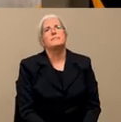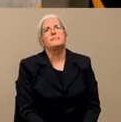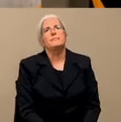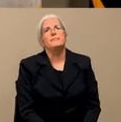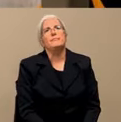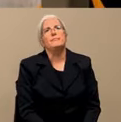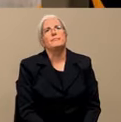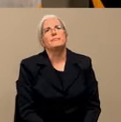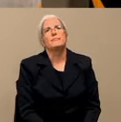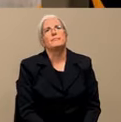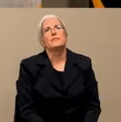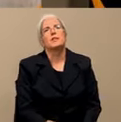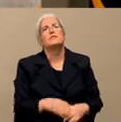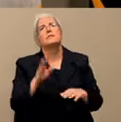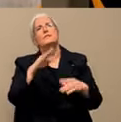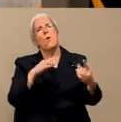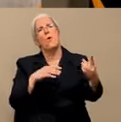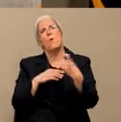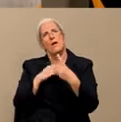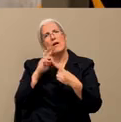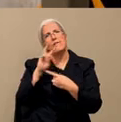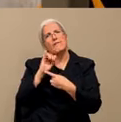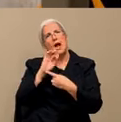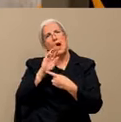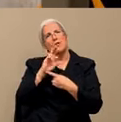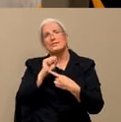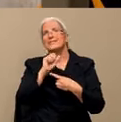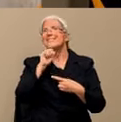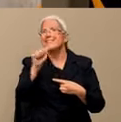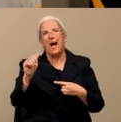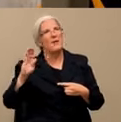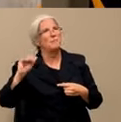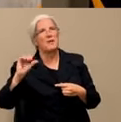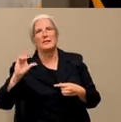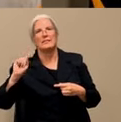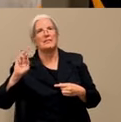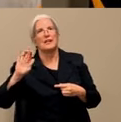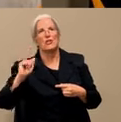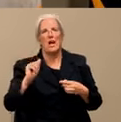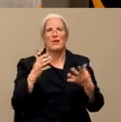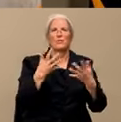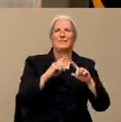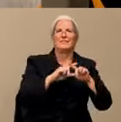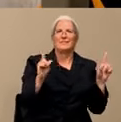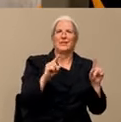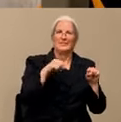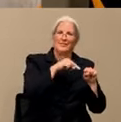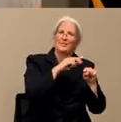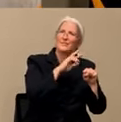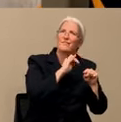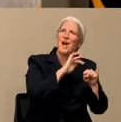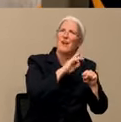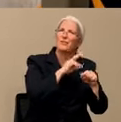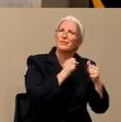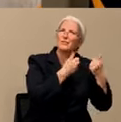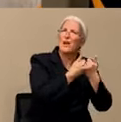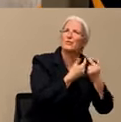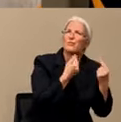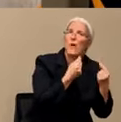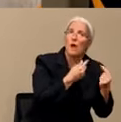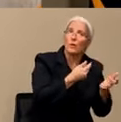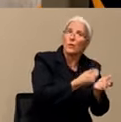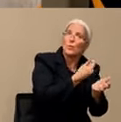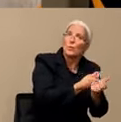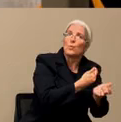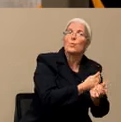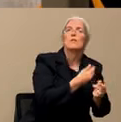bacteria, is one of the challenges that it's just brand new? And what does that mean in terms of, do we have immunities in our community, or why does it make this especially